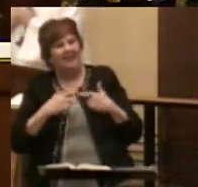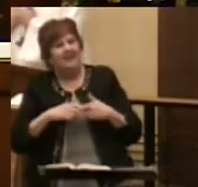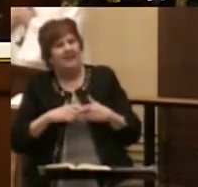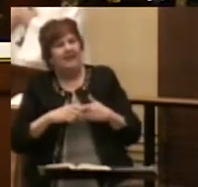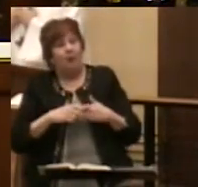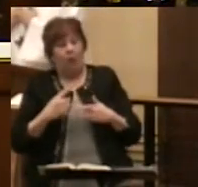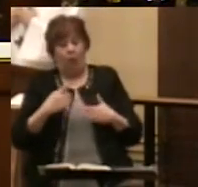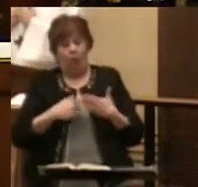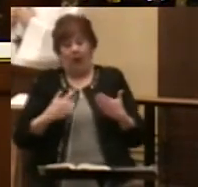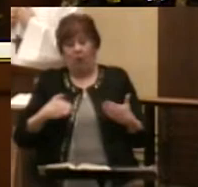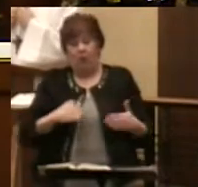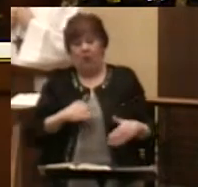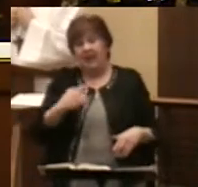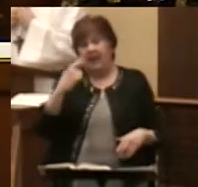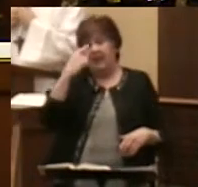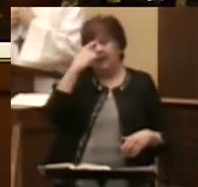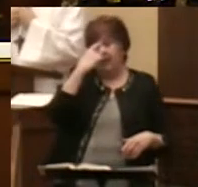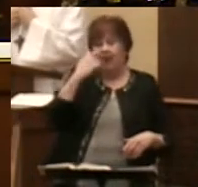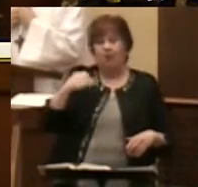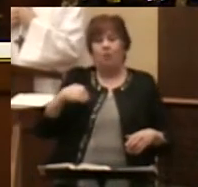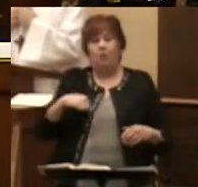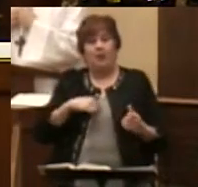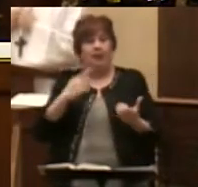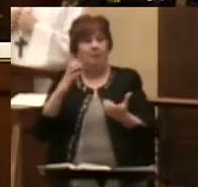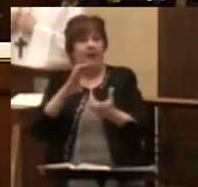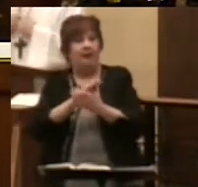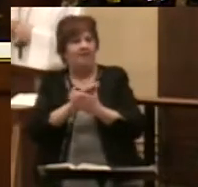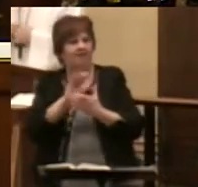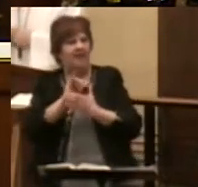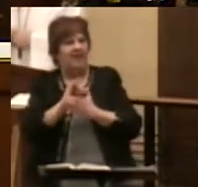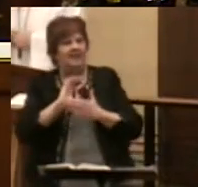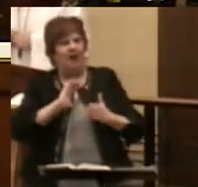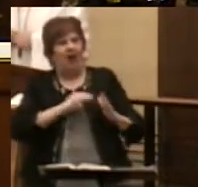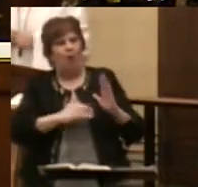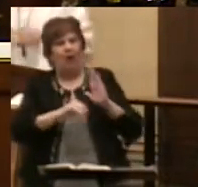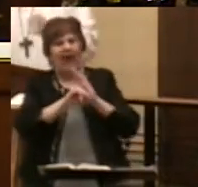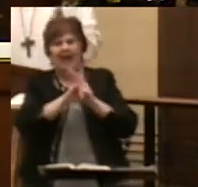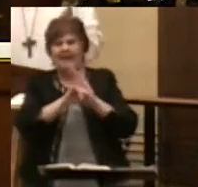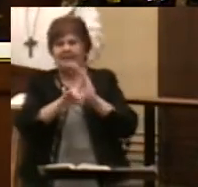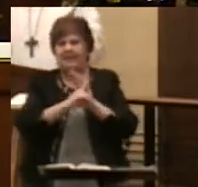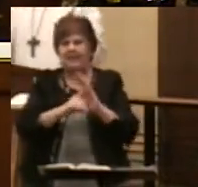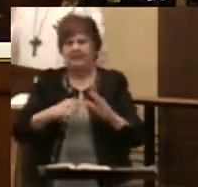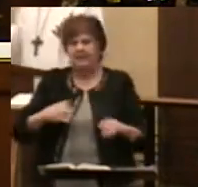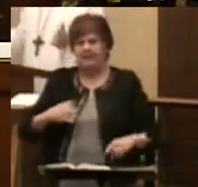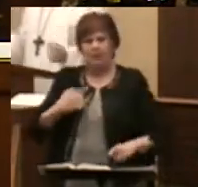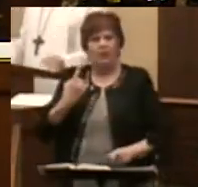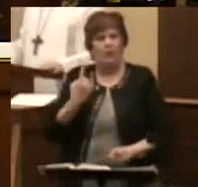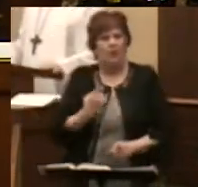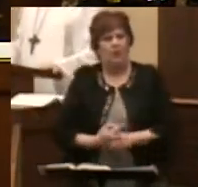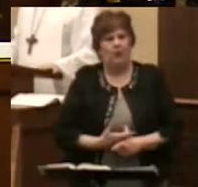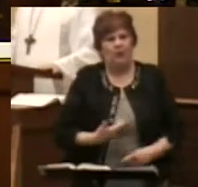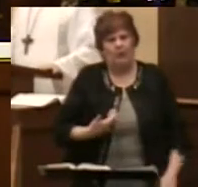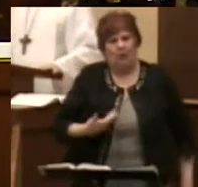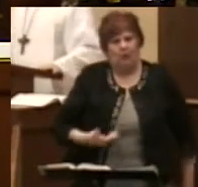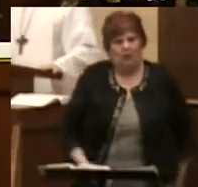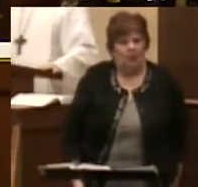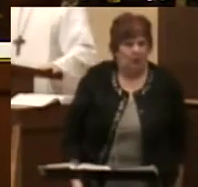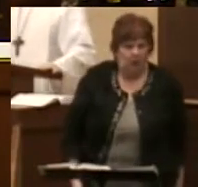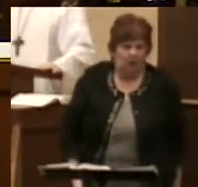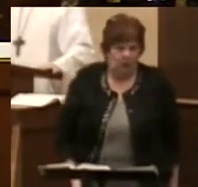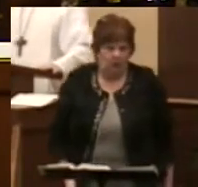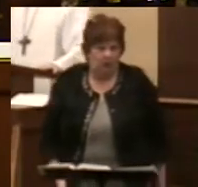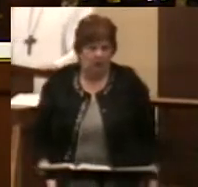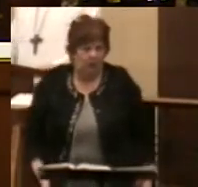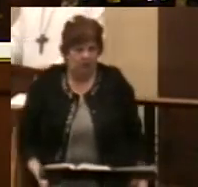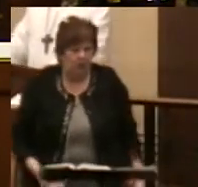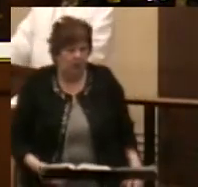and believe our identity to make that our righteousness. It's very easy to do. And we do it not just